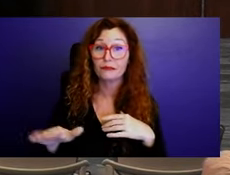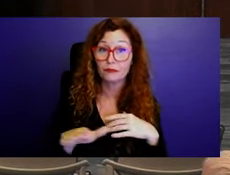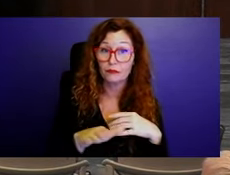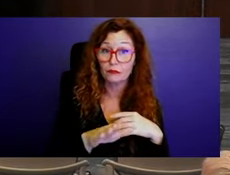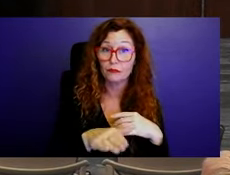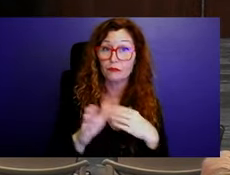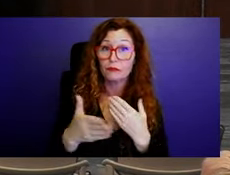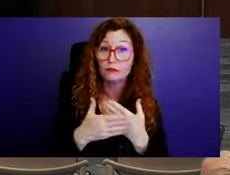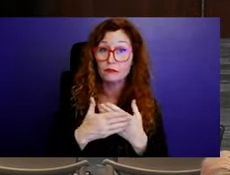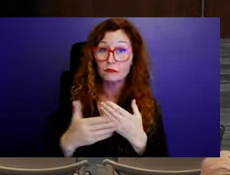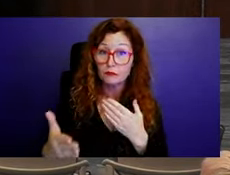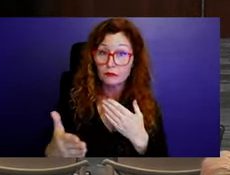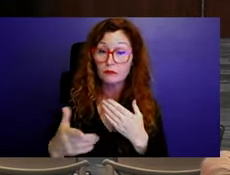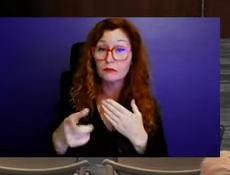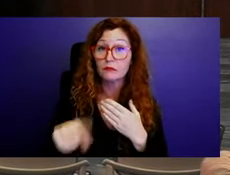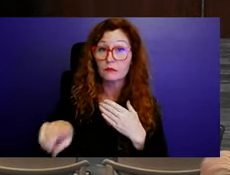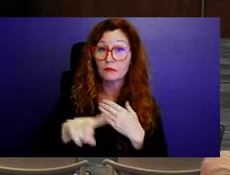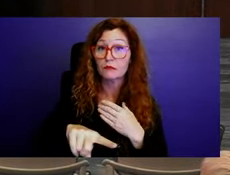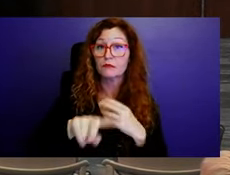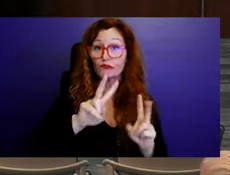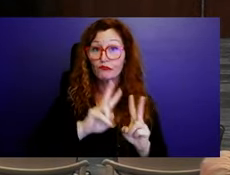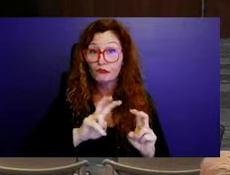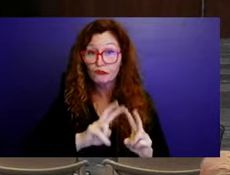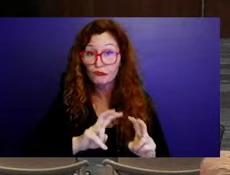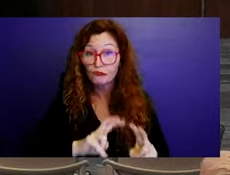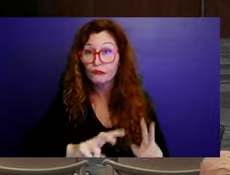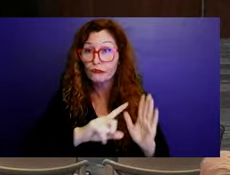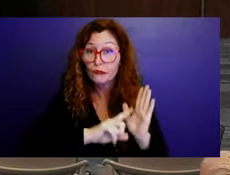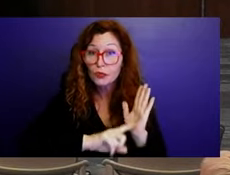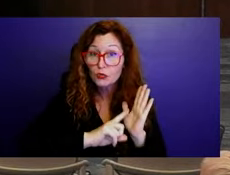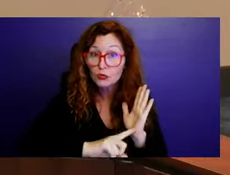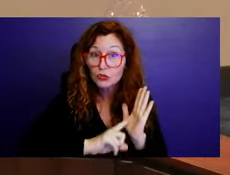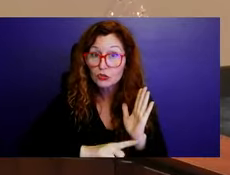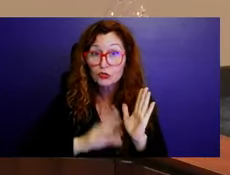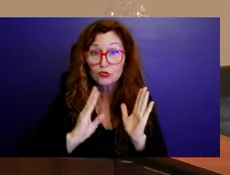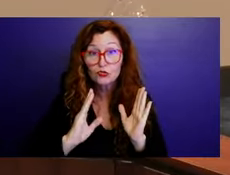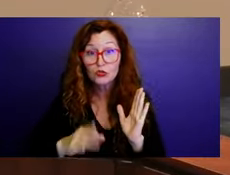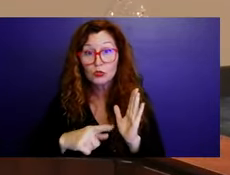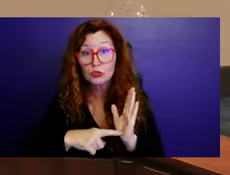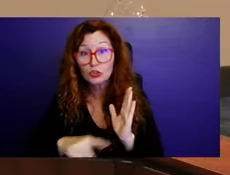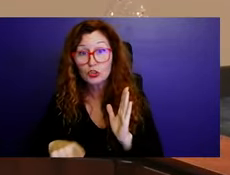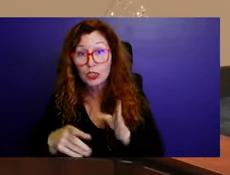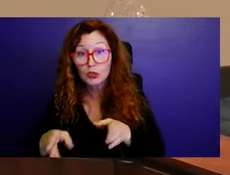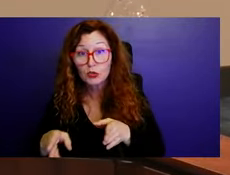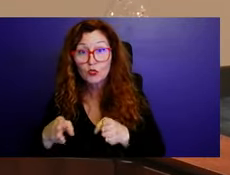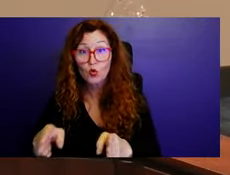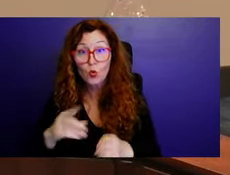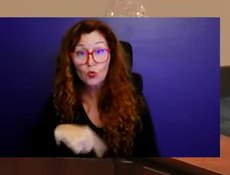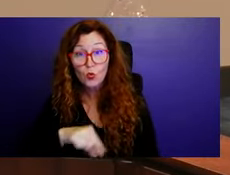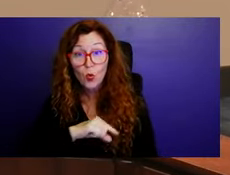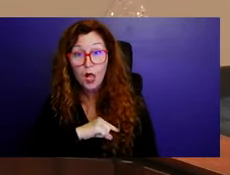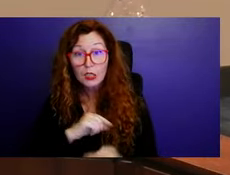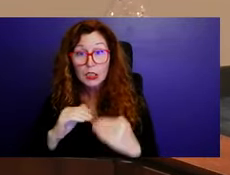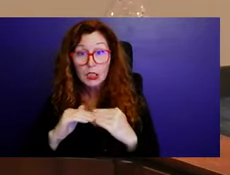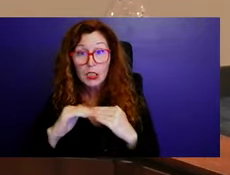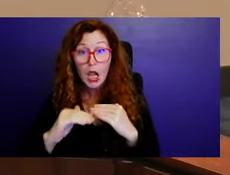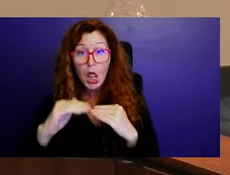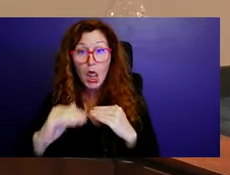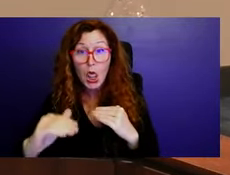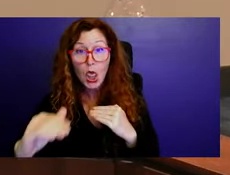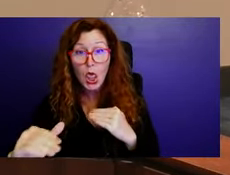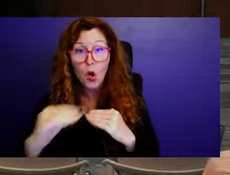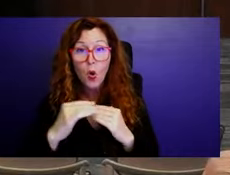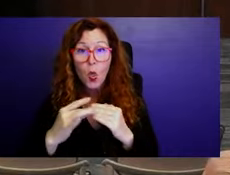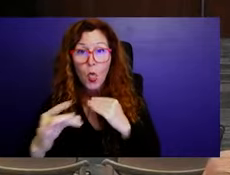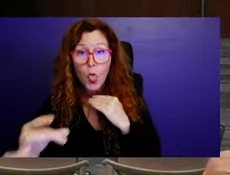we're going to look at the grades of the roads also, right? We're going to look at everything, the infrastructure, everything. Cause what I